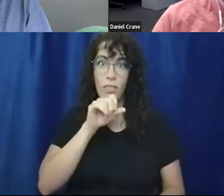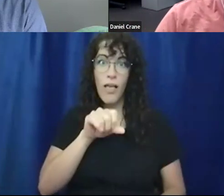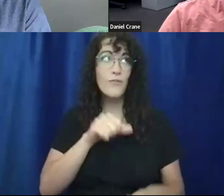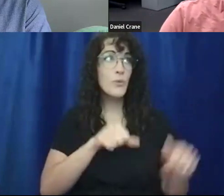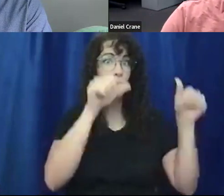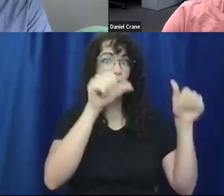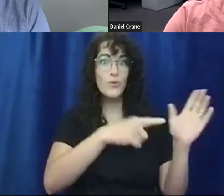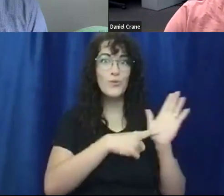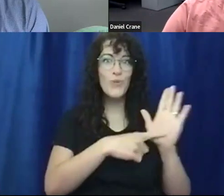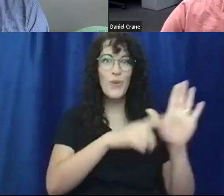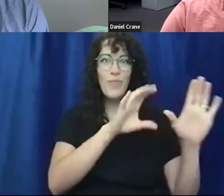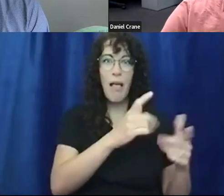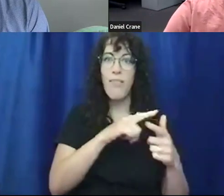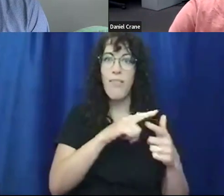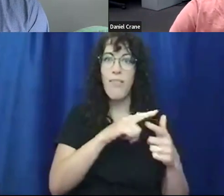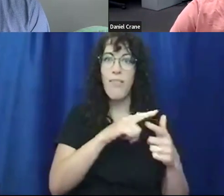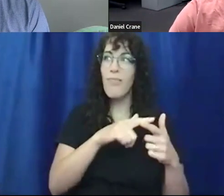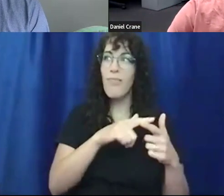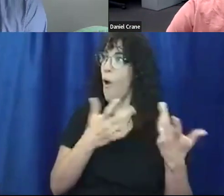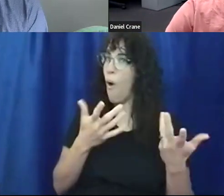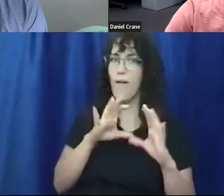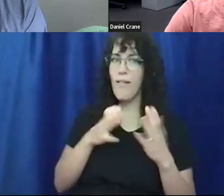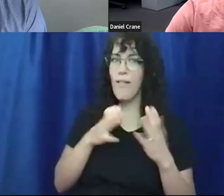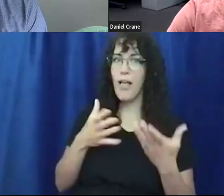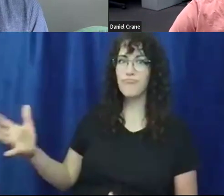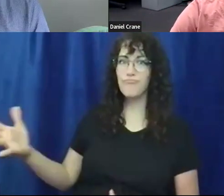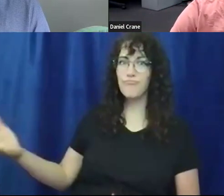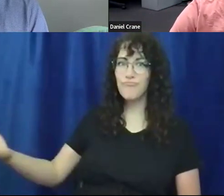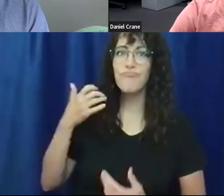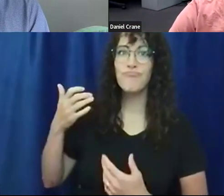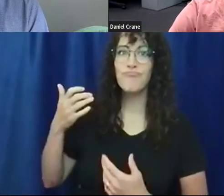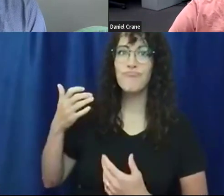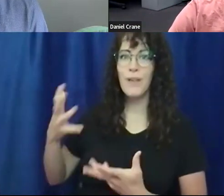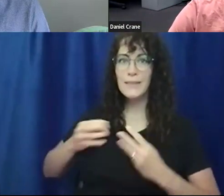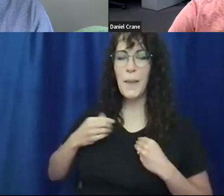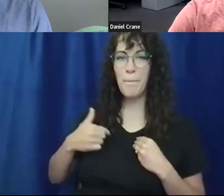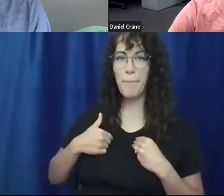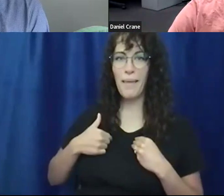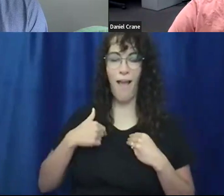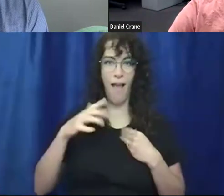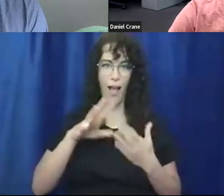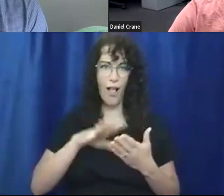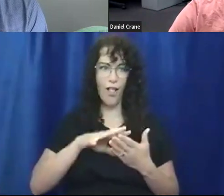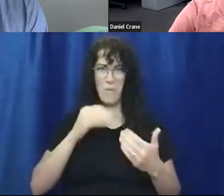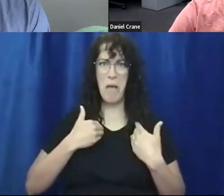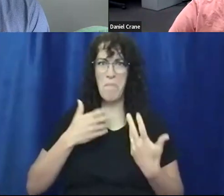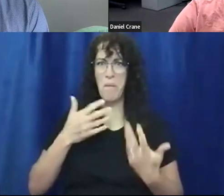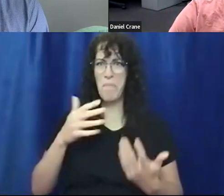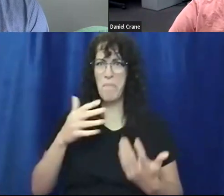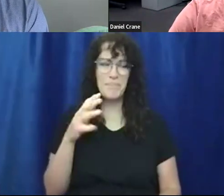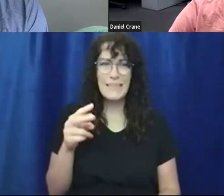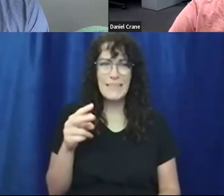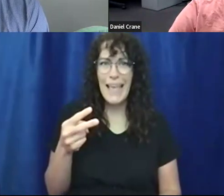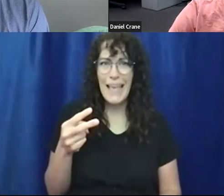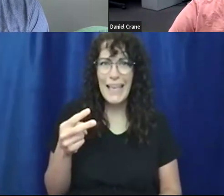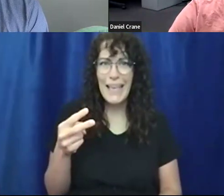of in a way accepted me. And, um, that's how I kind of found out. And this was a really young age, maybe like second or third grade. so